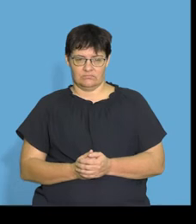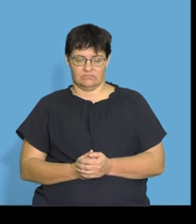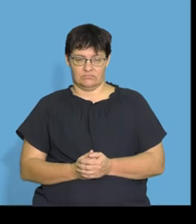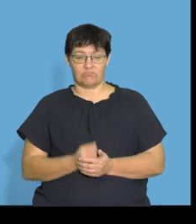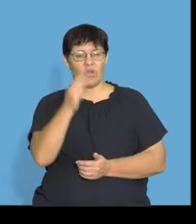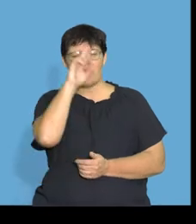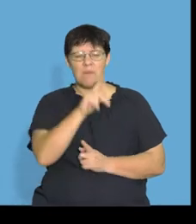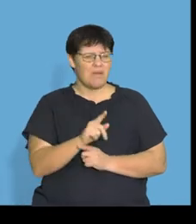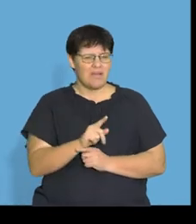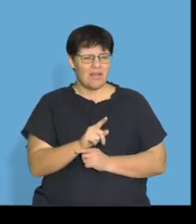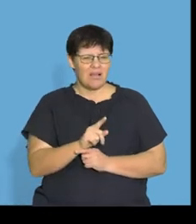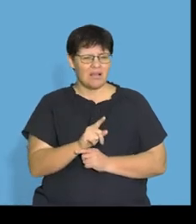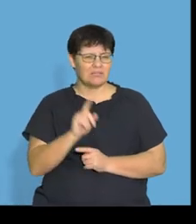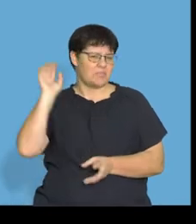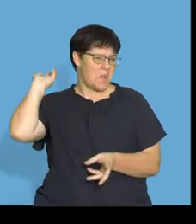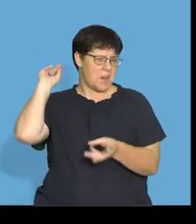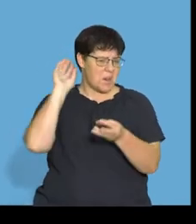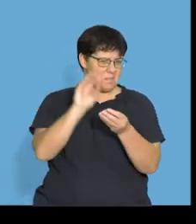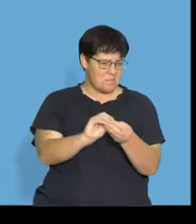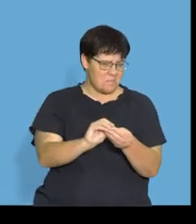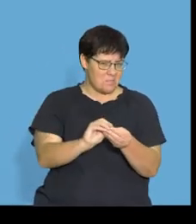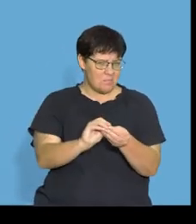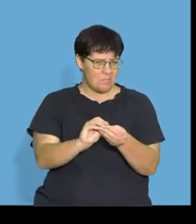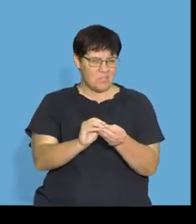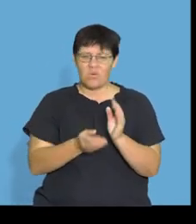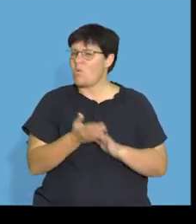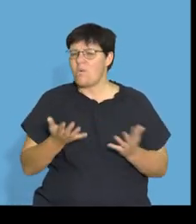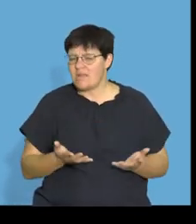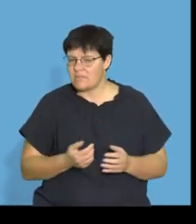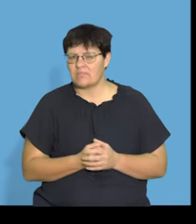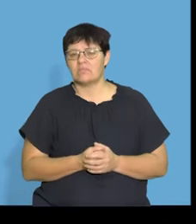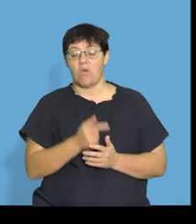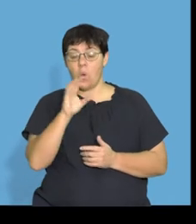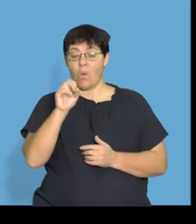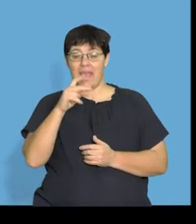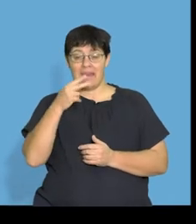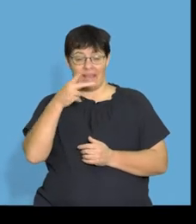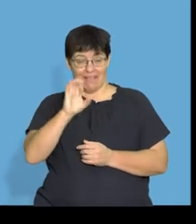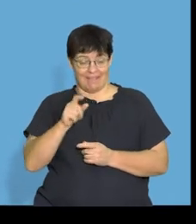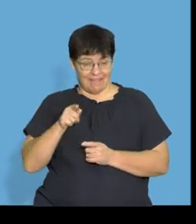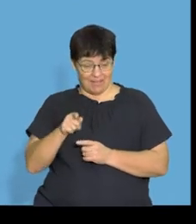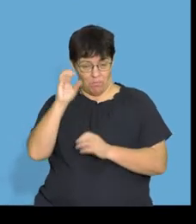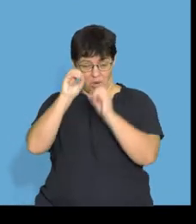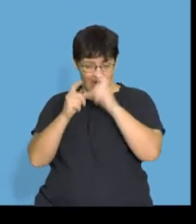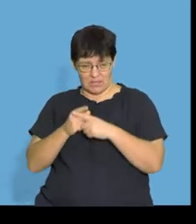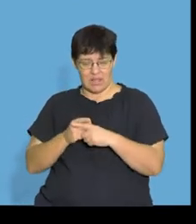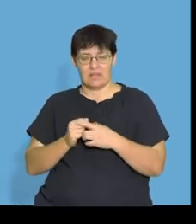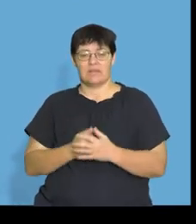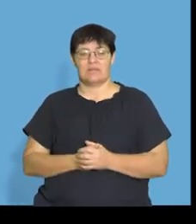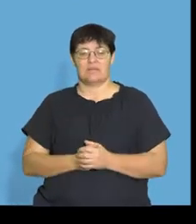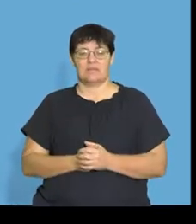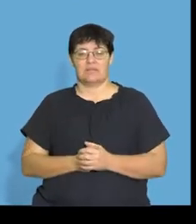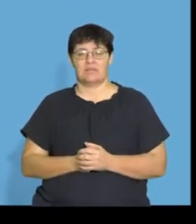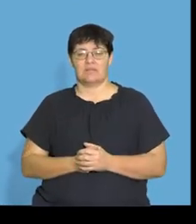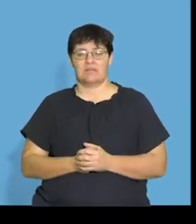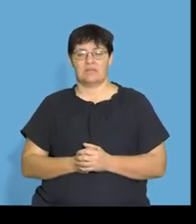Okay, so remember, just a quick recap of where we're going. We're looking at organic molecules, really big. I'm going to